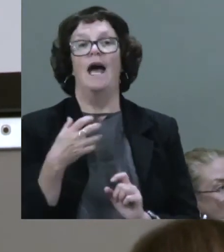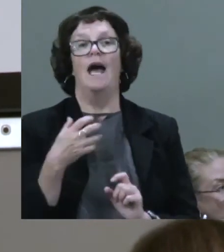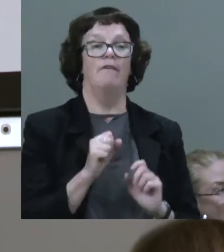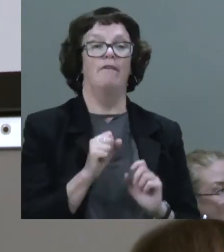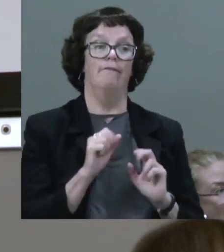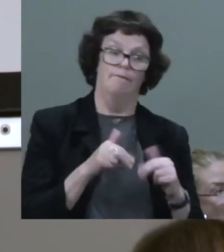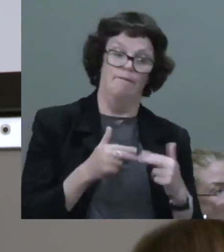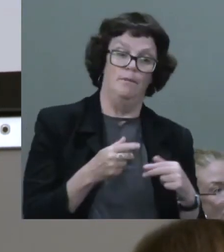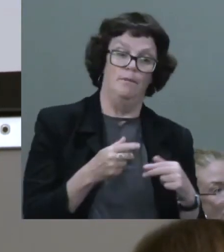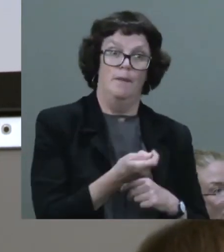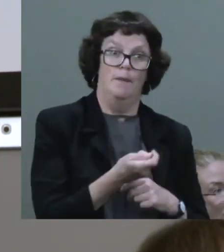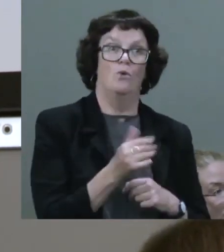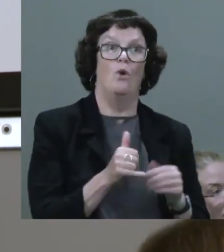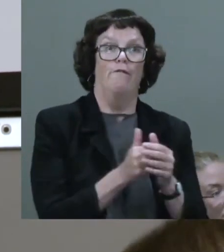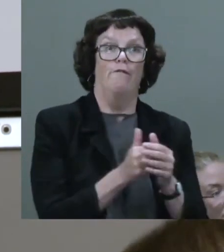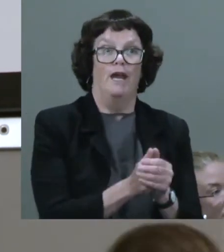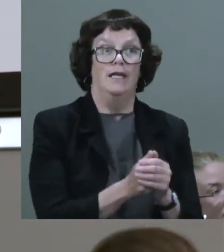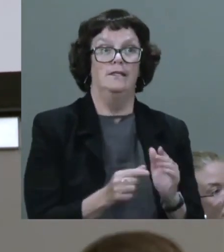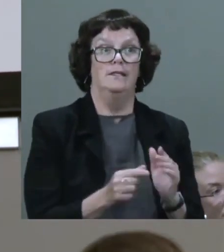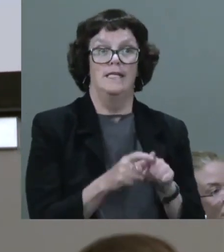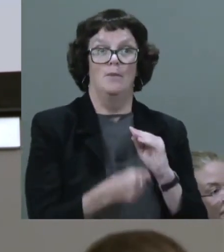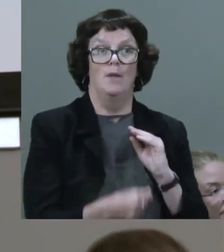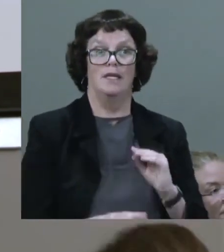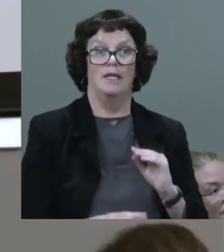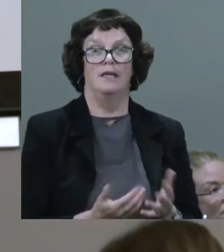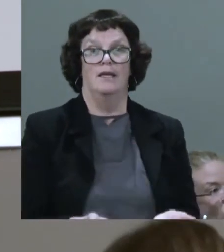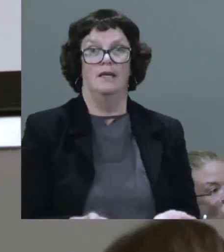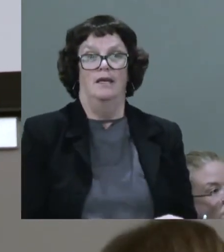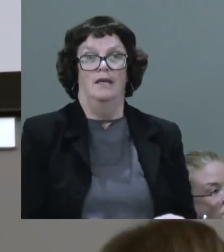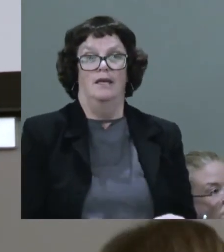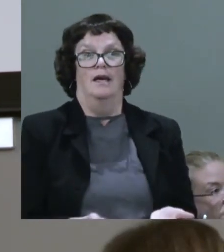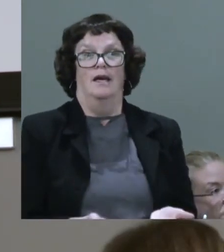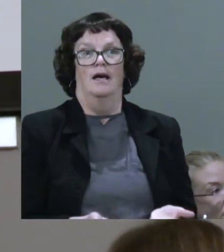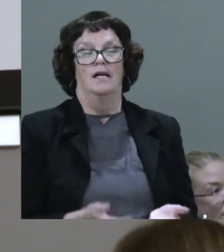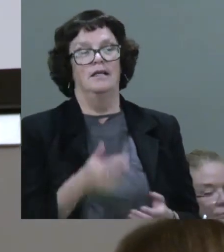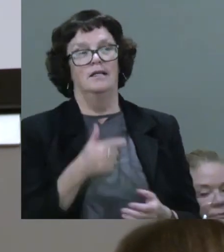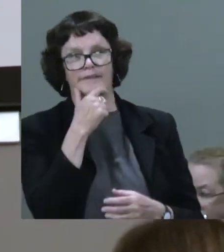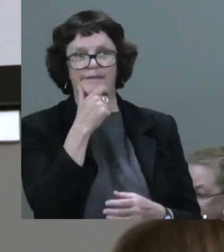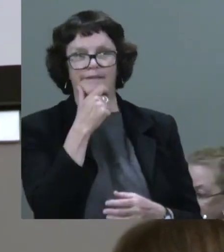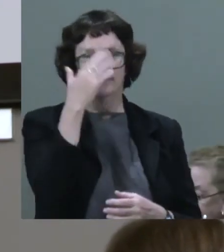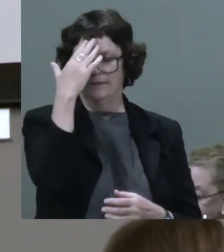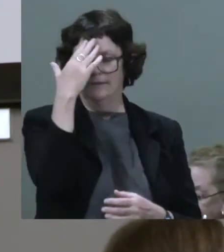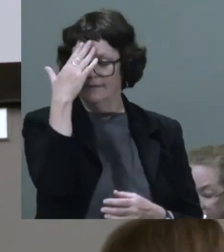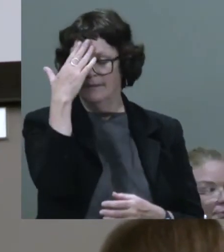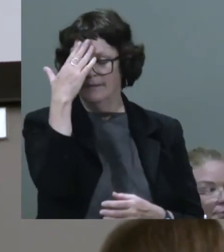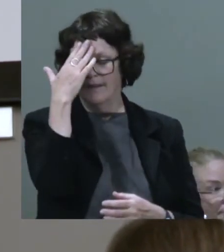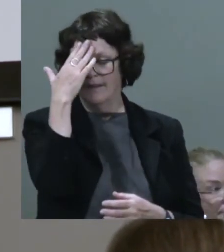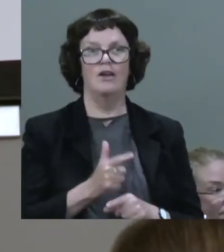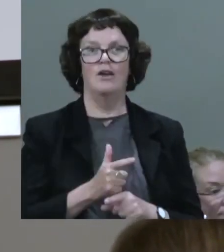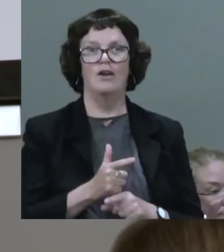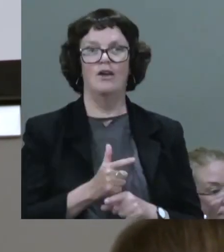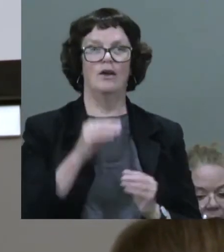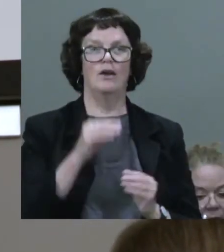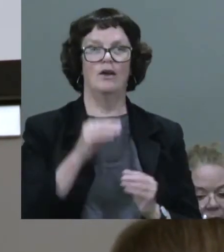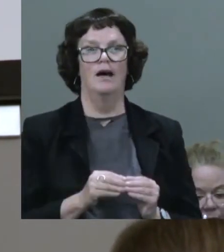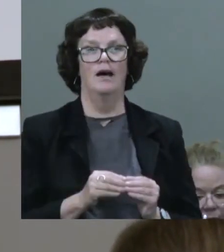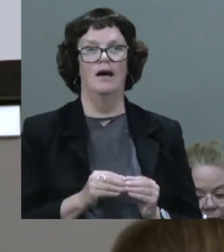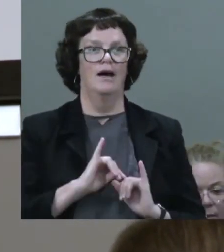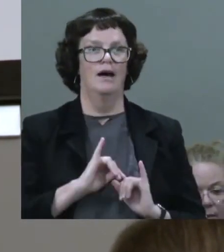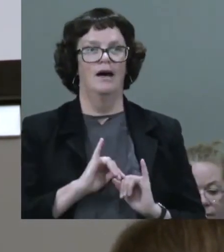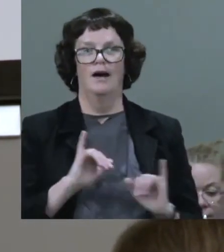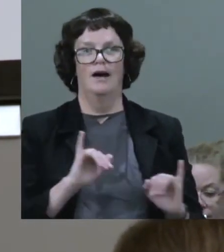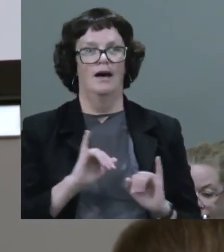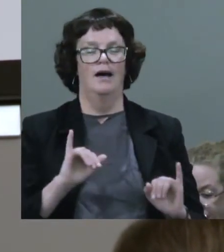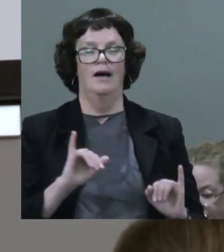friend that's disabled. And you know that moment where you're like, oh, God, this is so much worse than it looks.